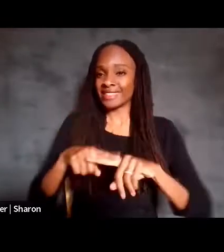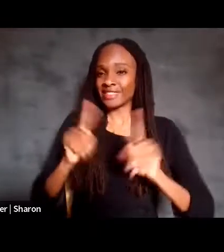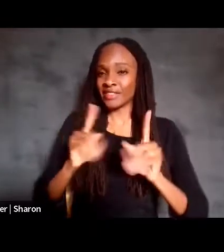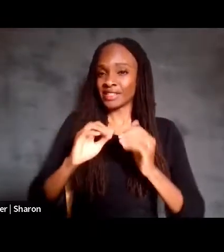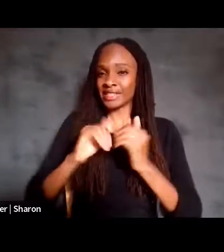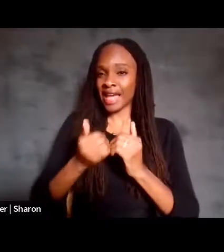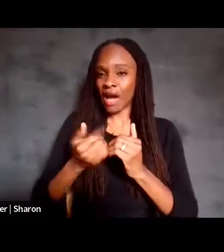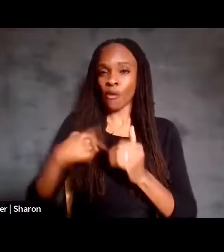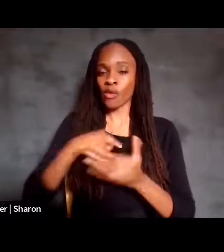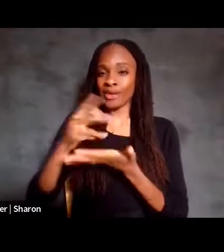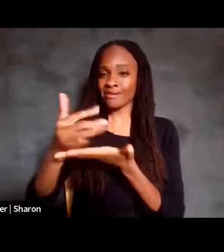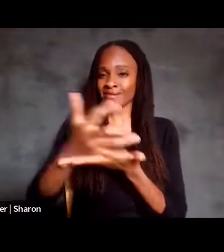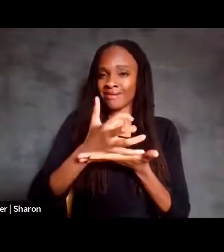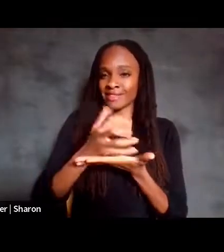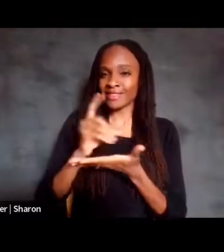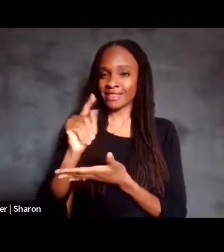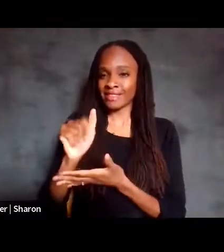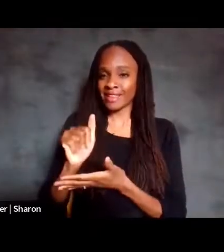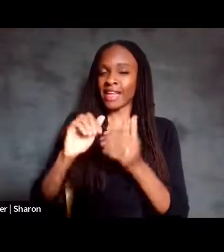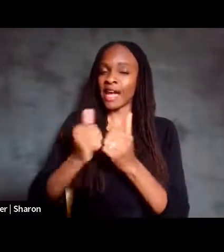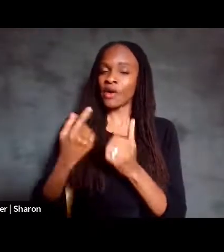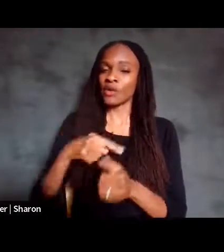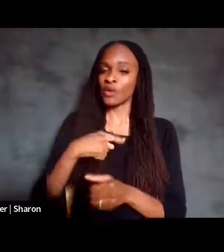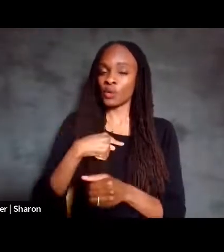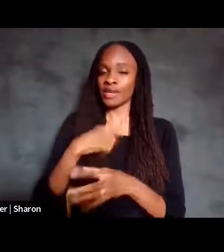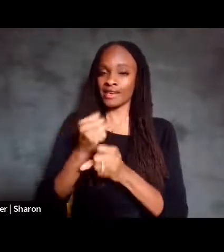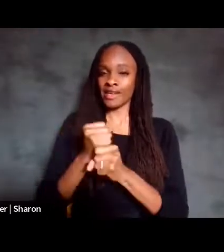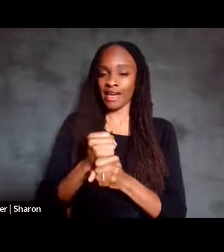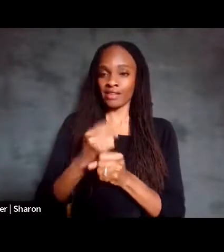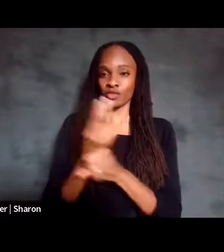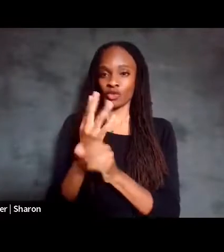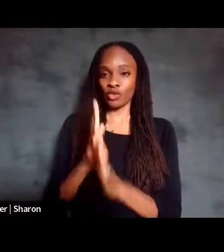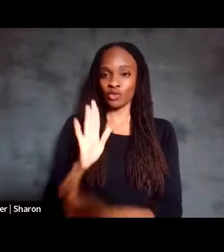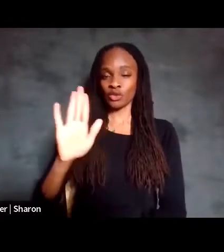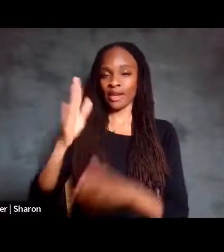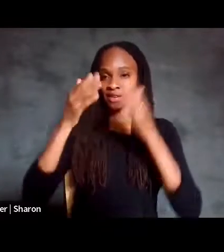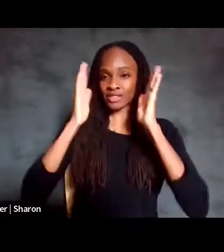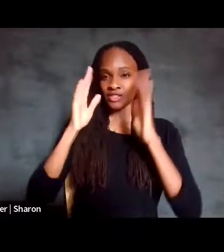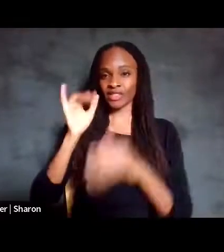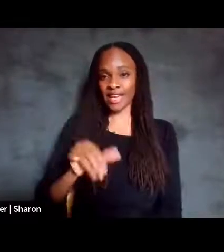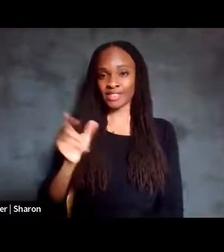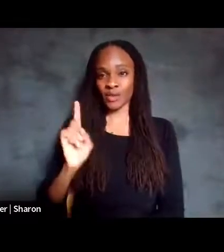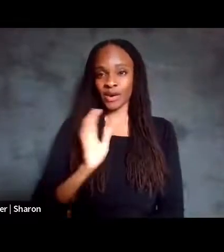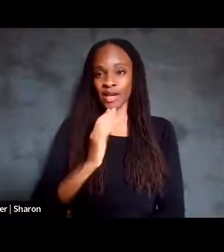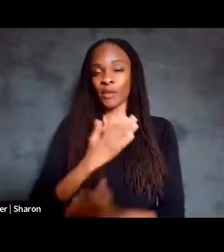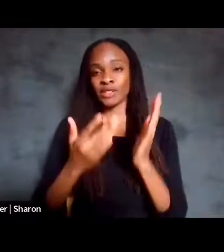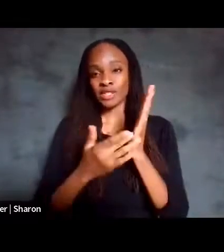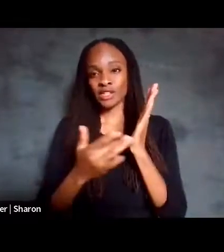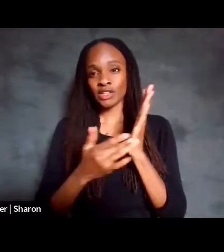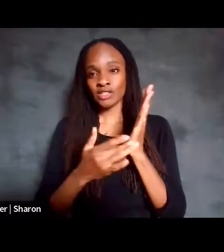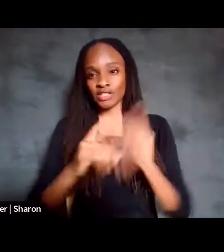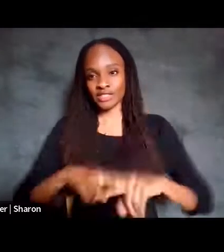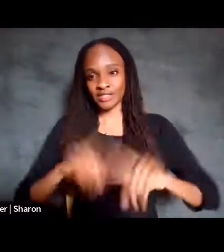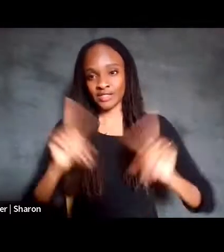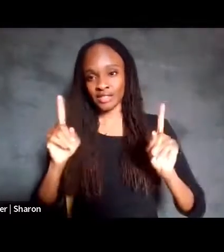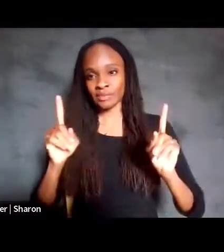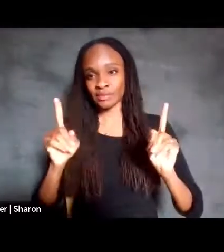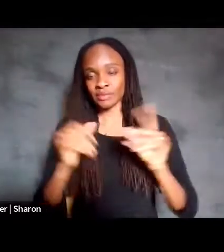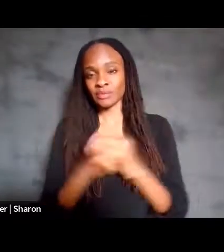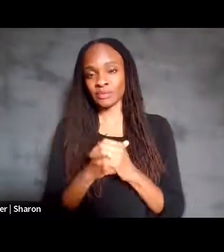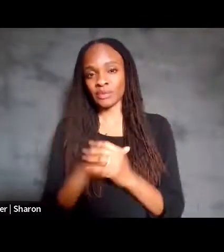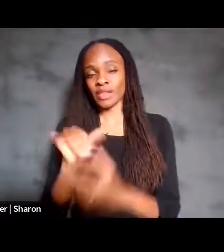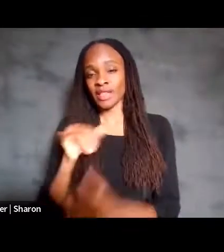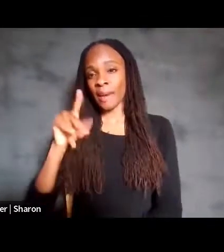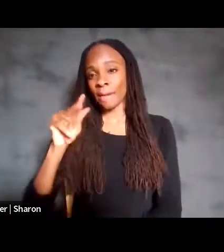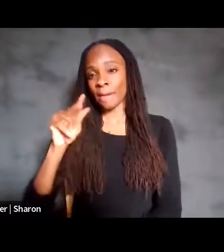getting the data? How are we getting the user intention? And that's where our technology is different. And like Pancho